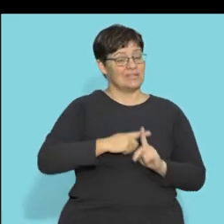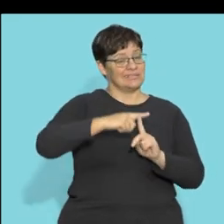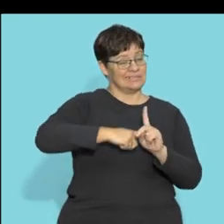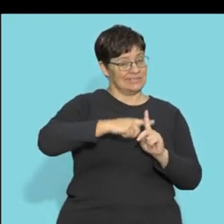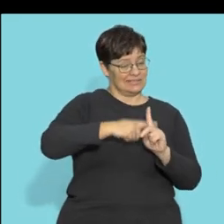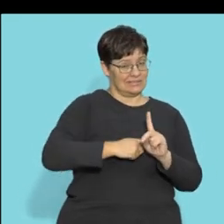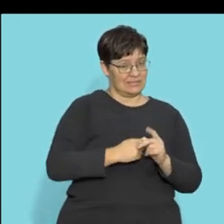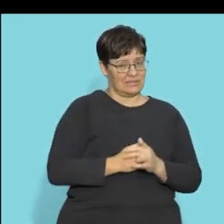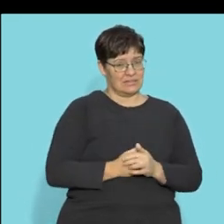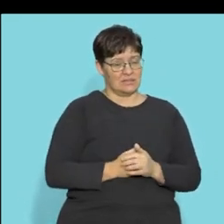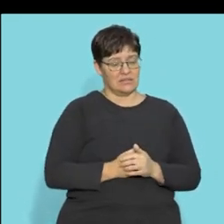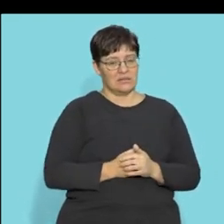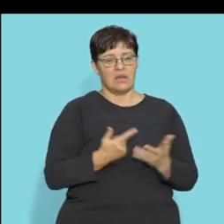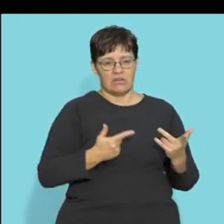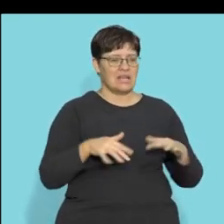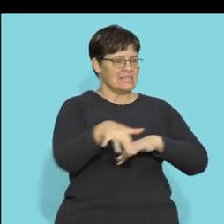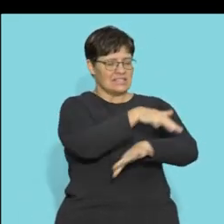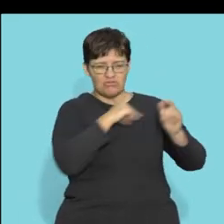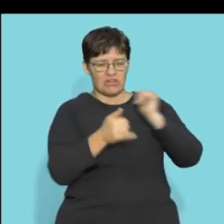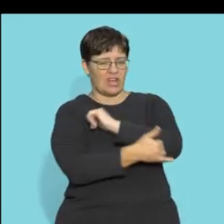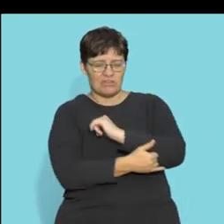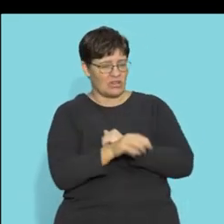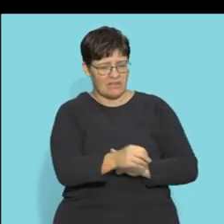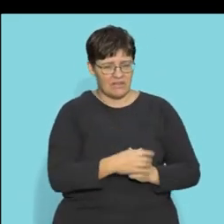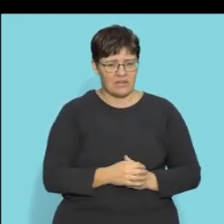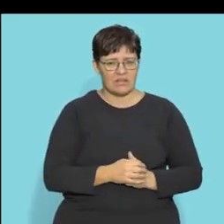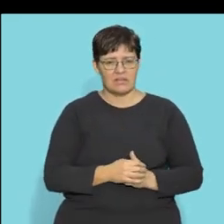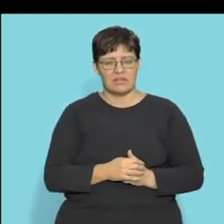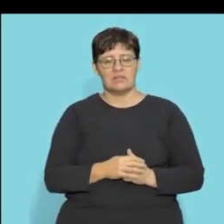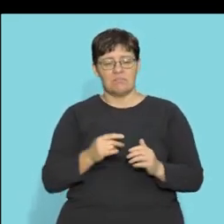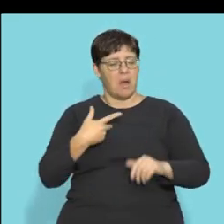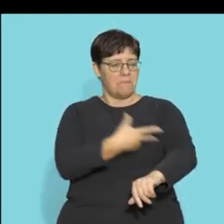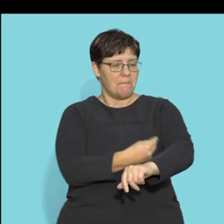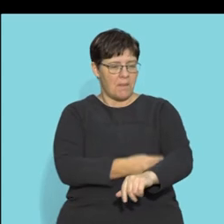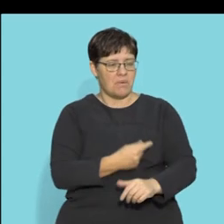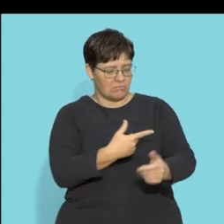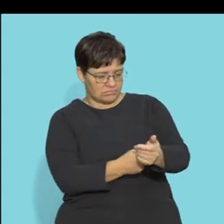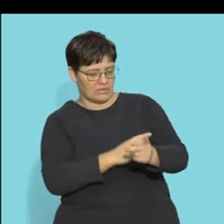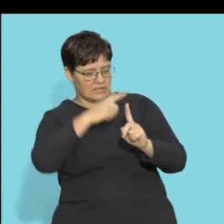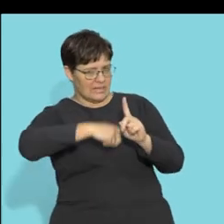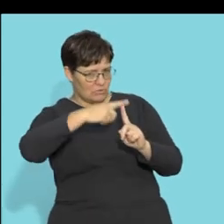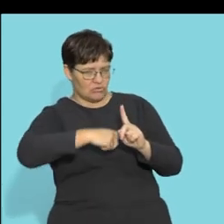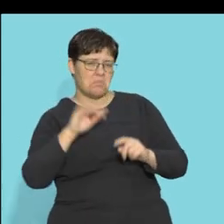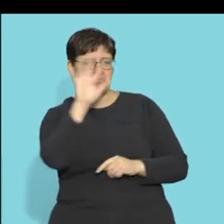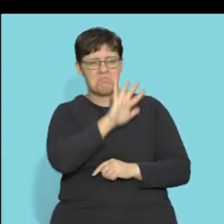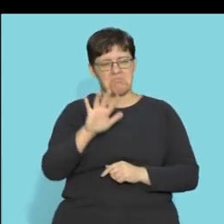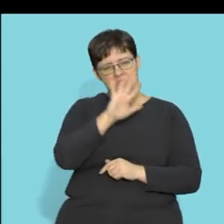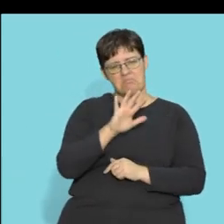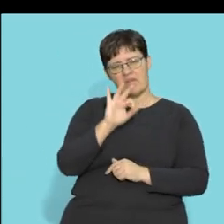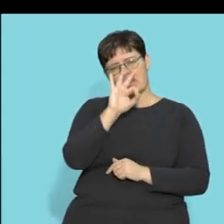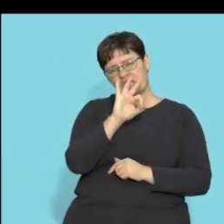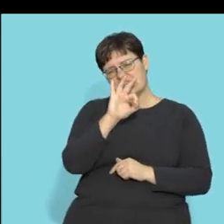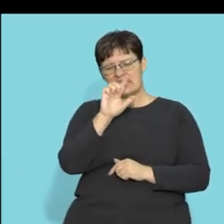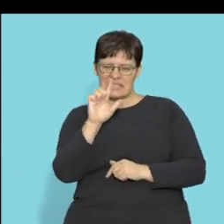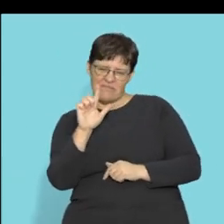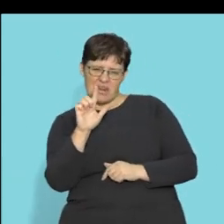fault body temperature you know now with all the situations in the country that we have regular checks on our body